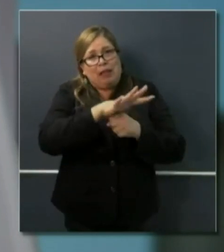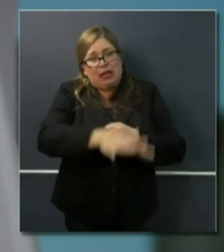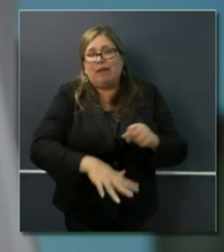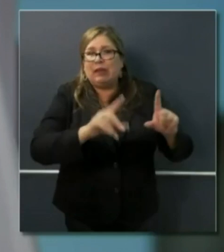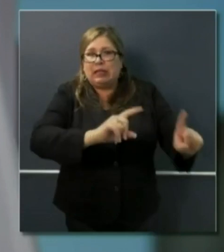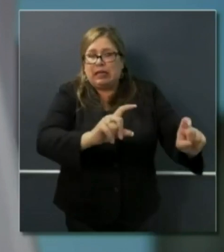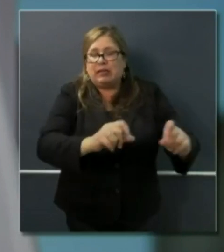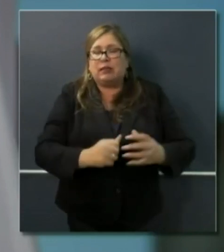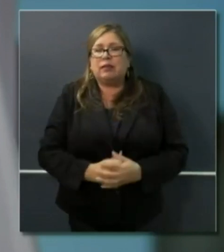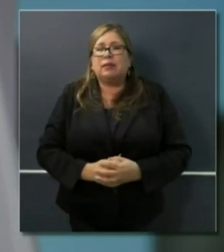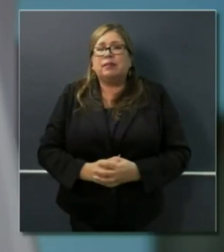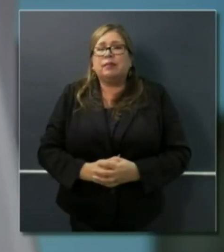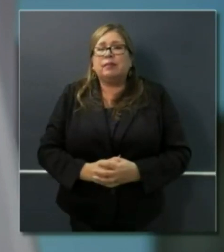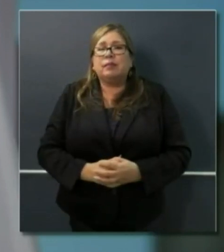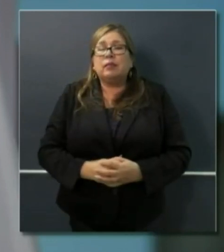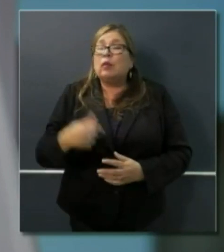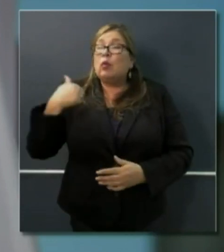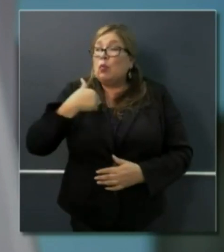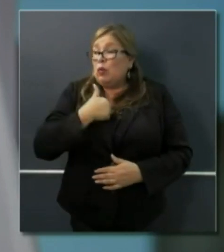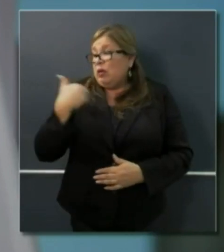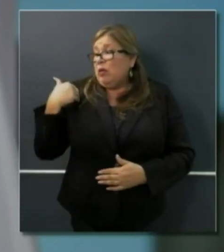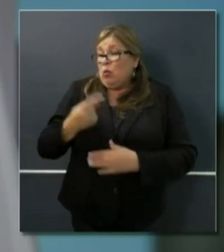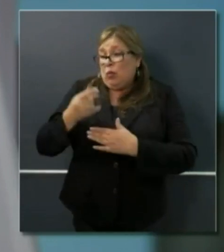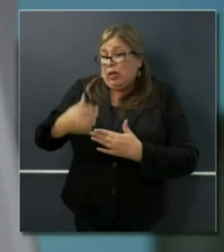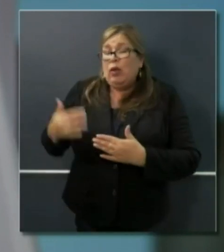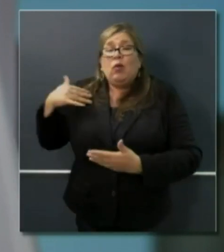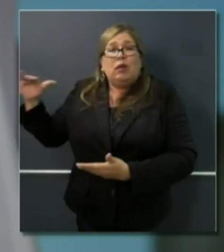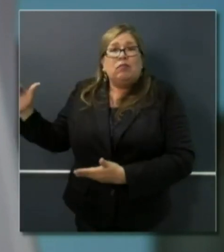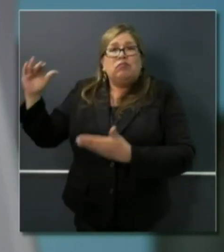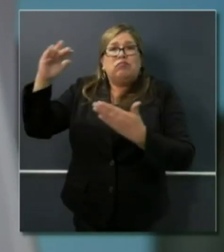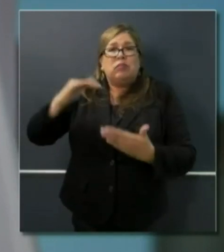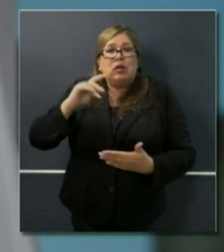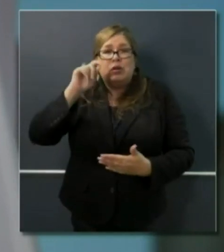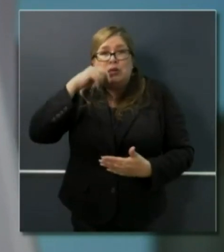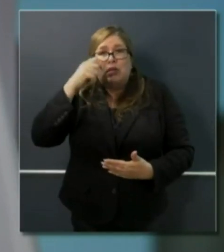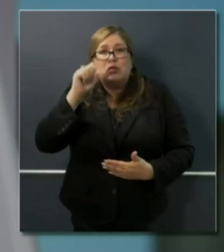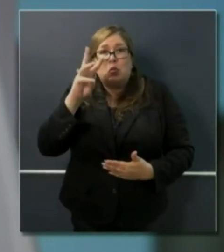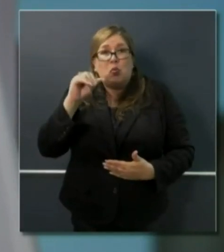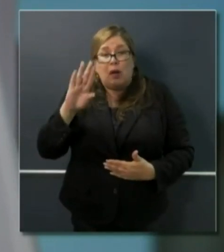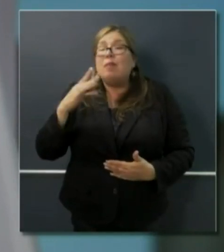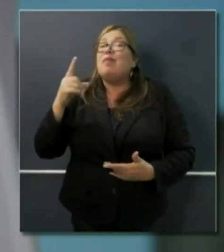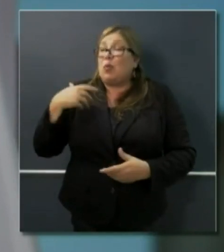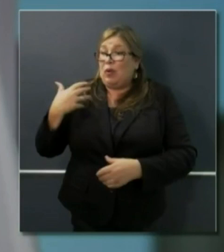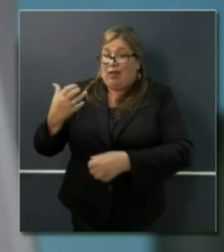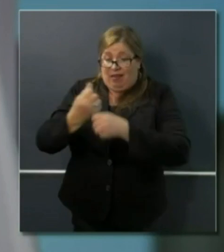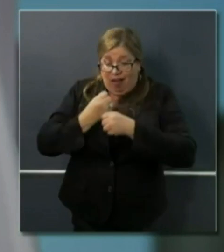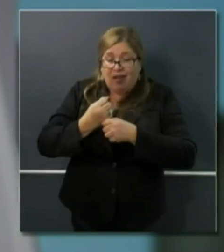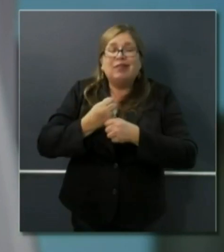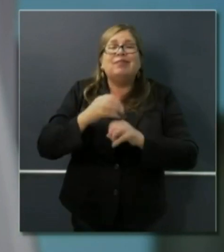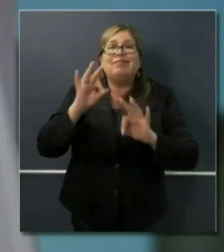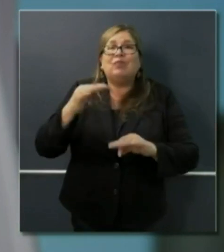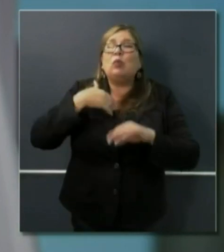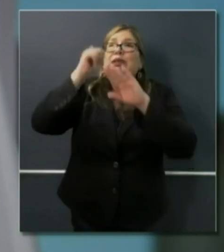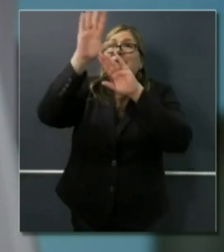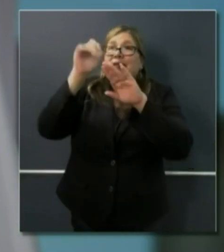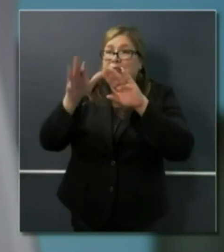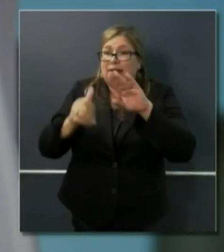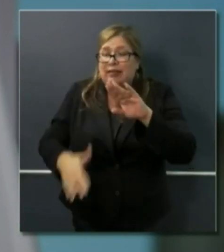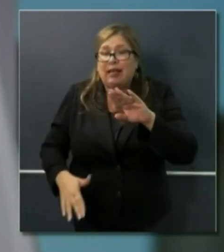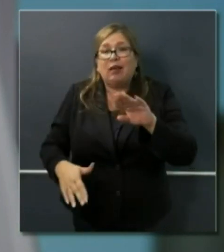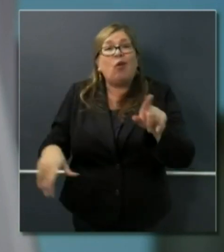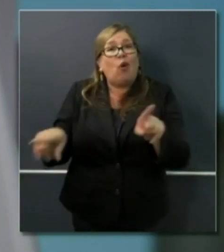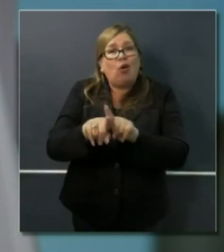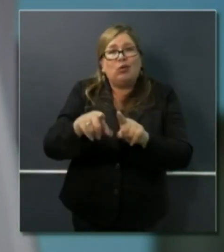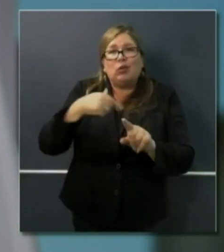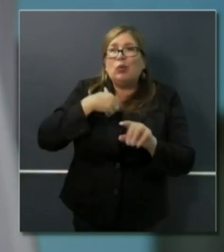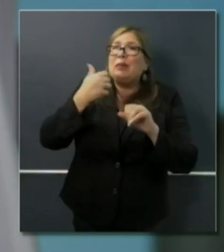weekend, we received a shipment of swabs here that we did distribute throughout the state, and targeting some of those clinics,